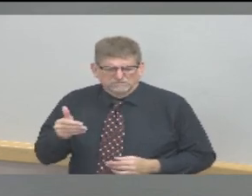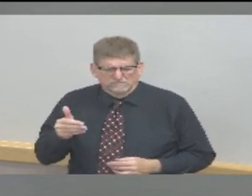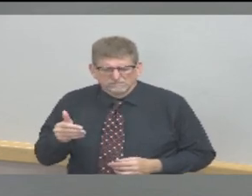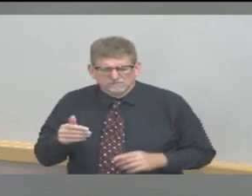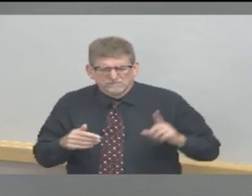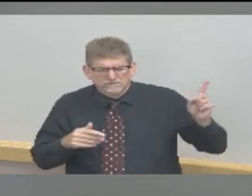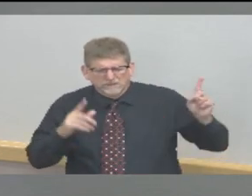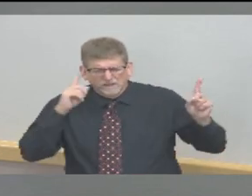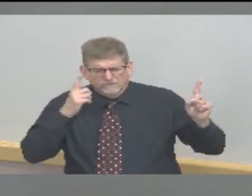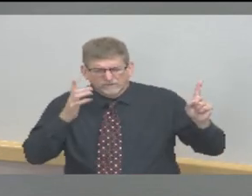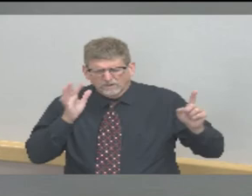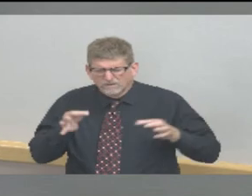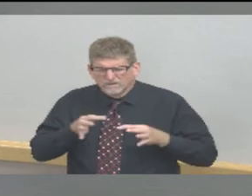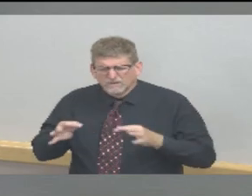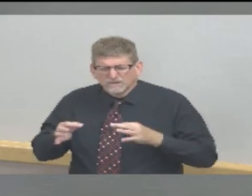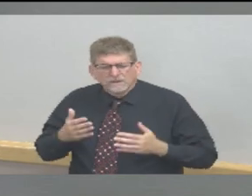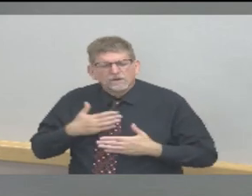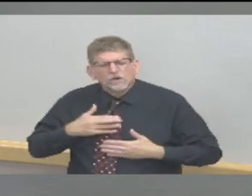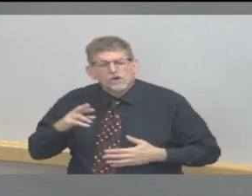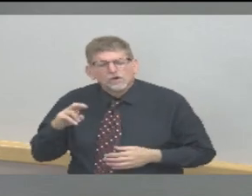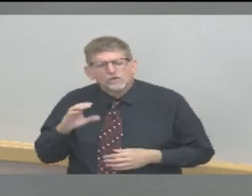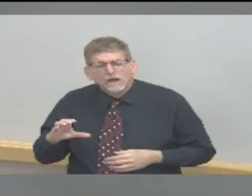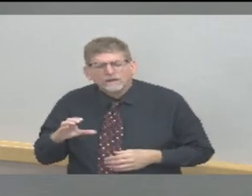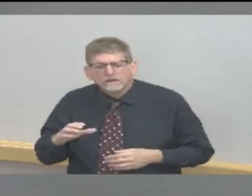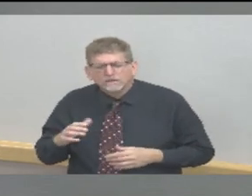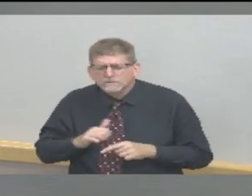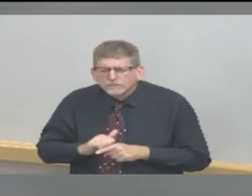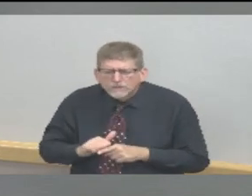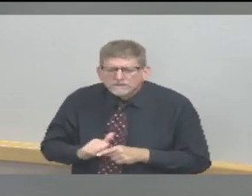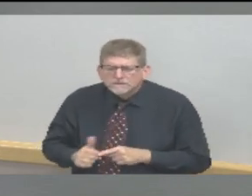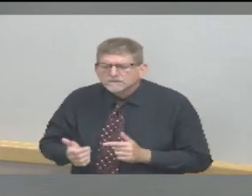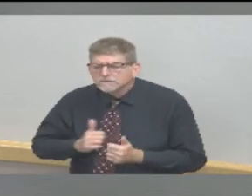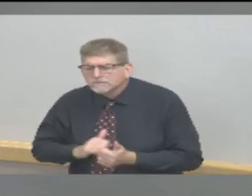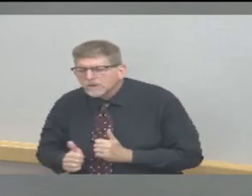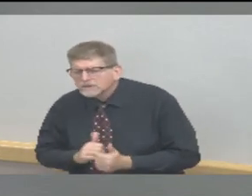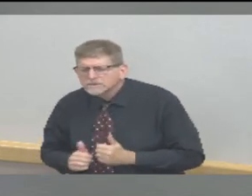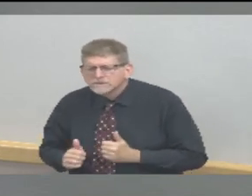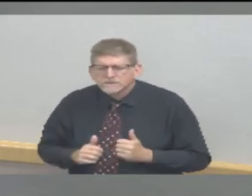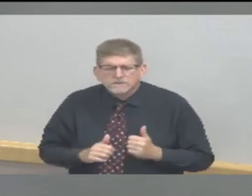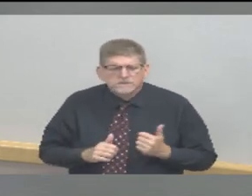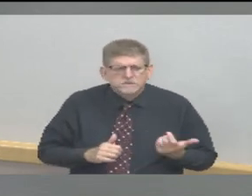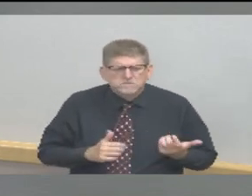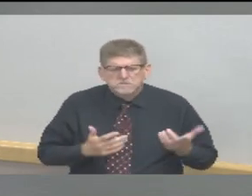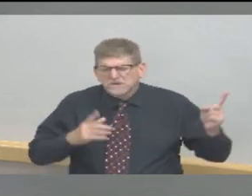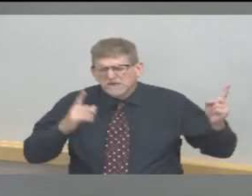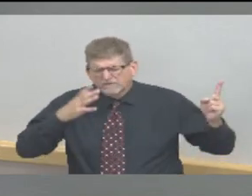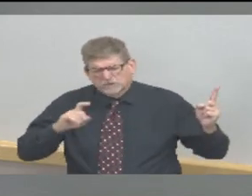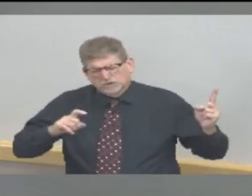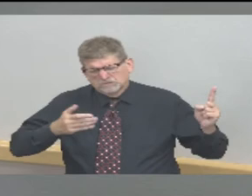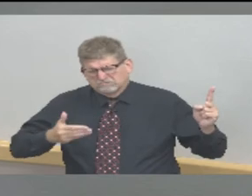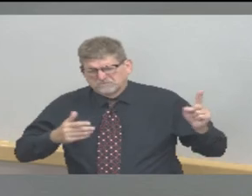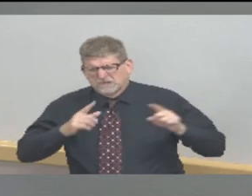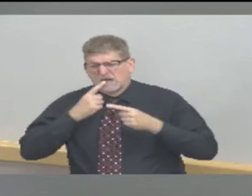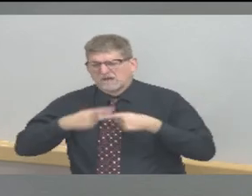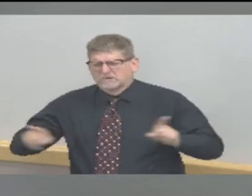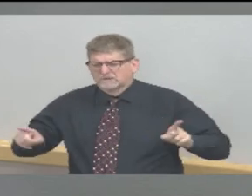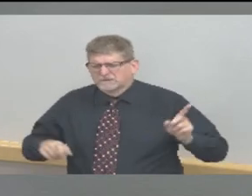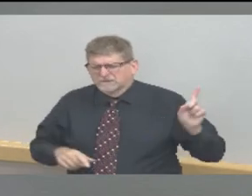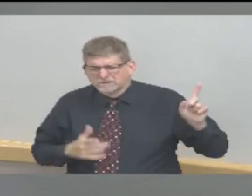practices and when those can begin. We have not heard what that update is going to be. At this time,